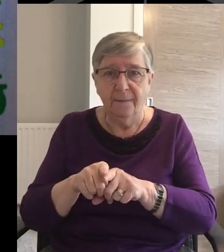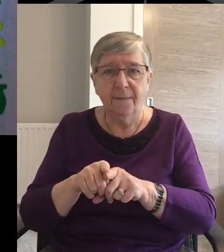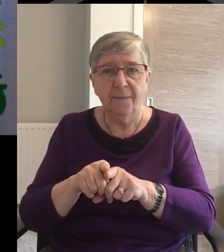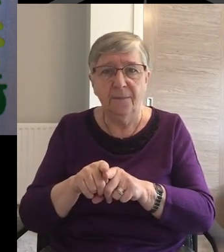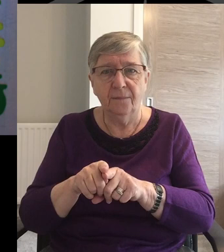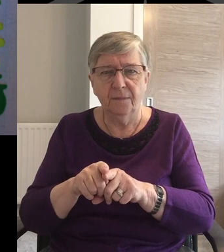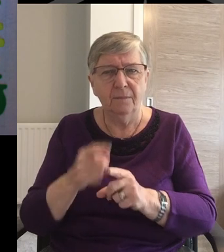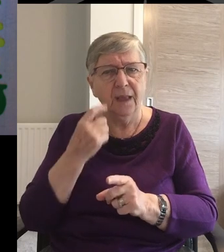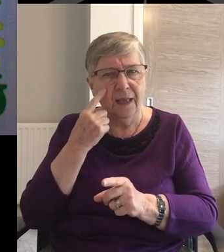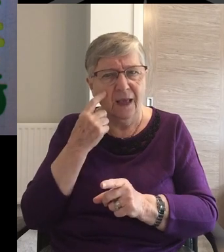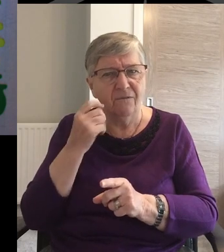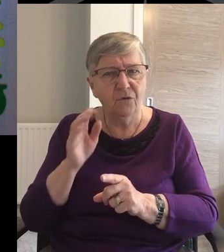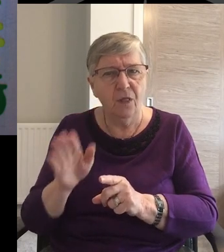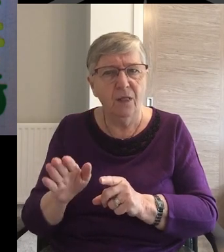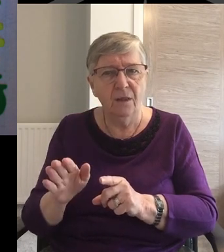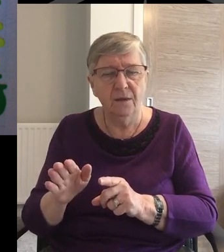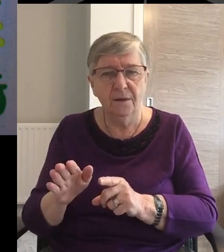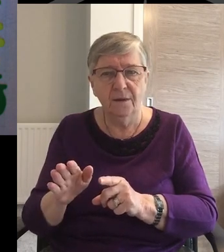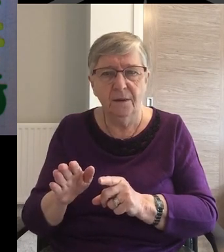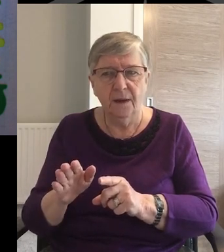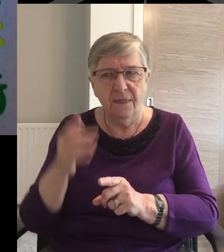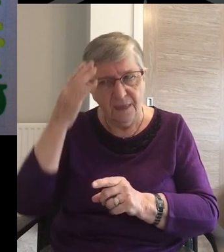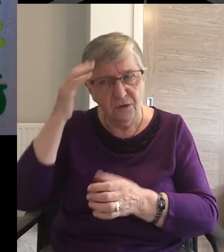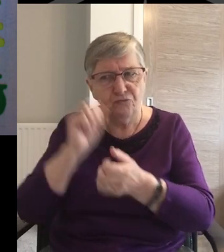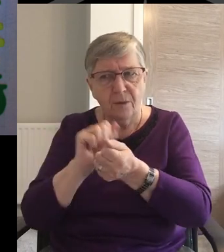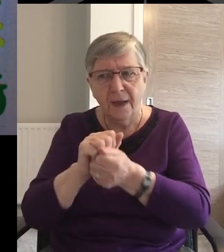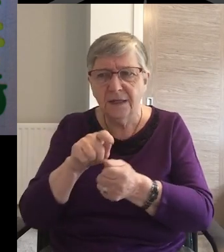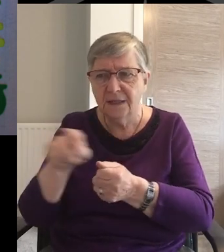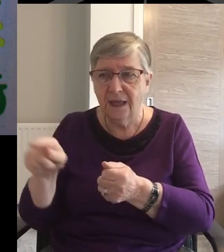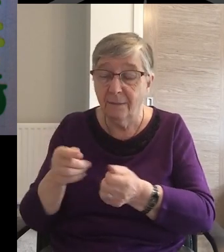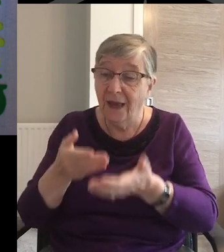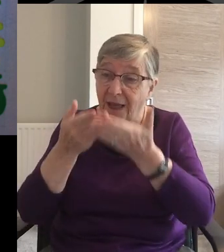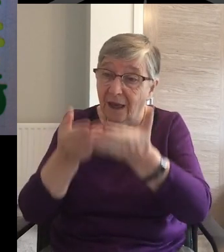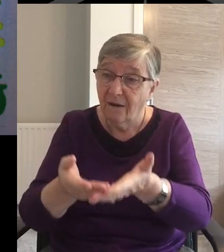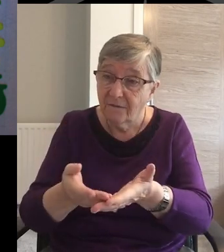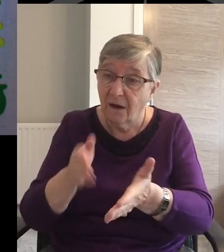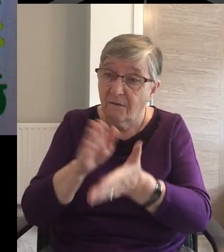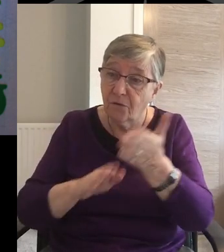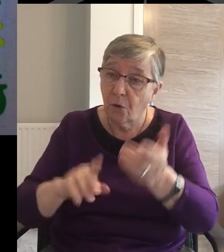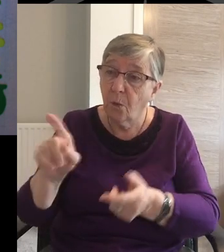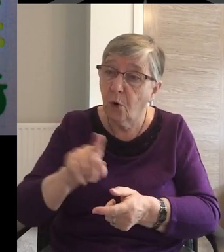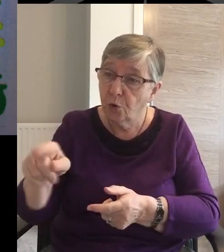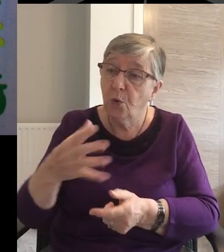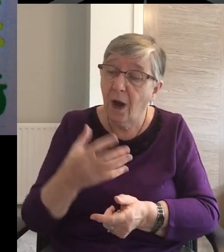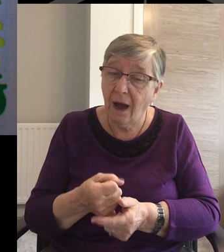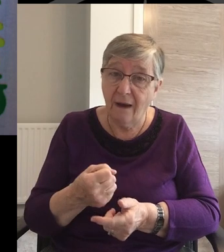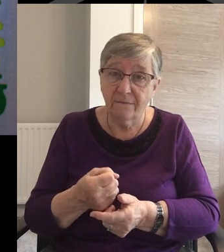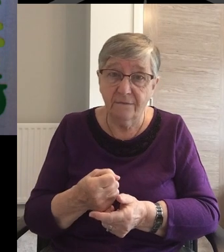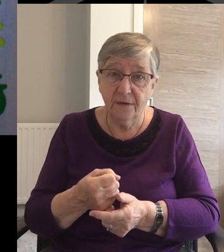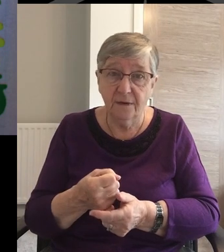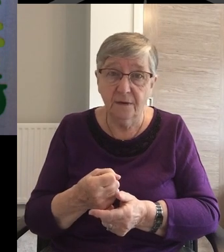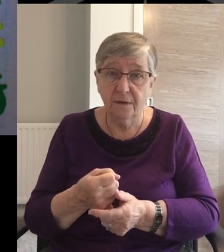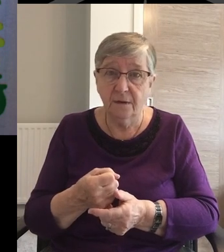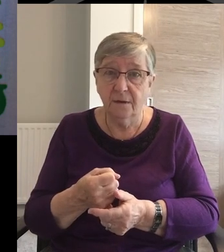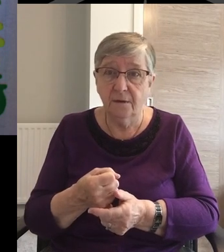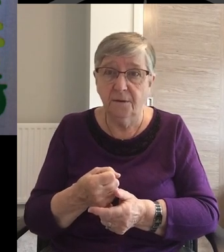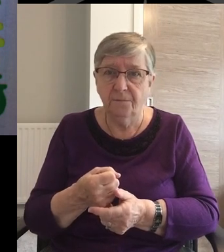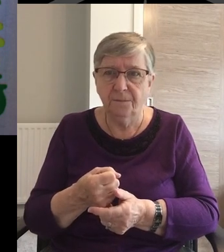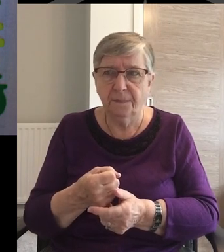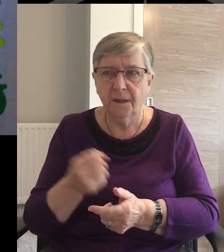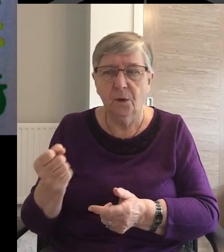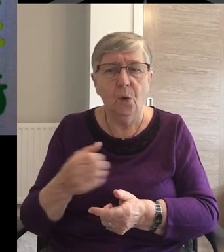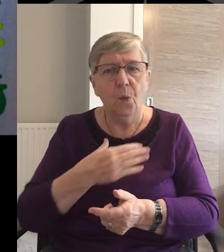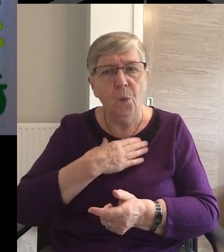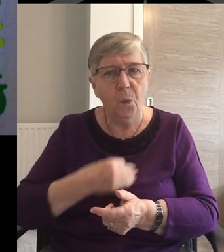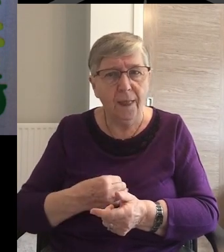Then he reminds them to give From what they have Not what they don't have What counts as willingness